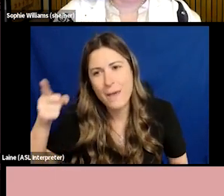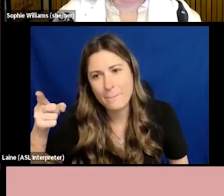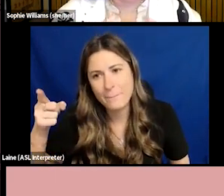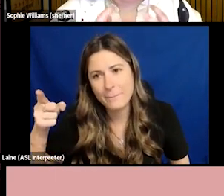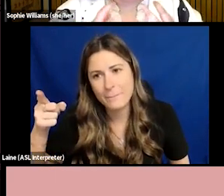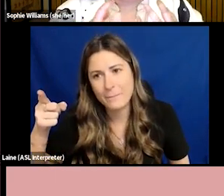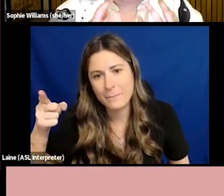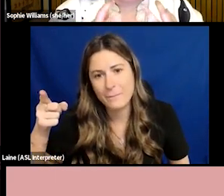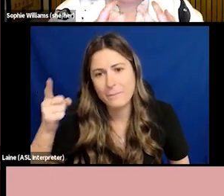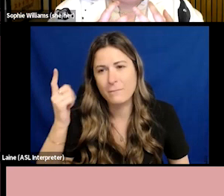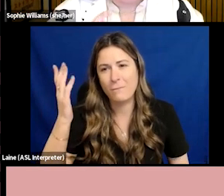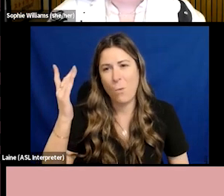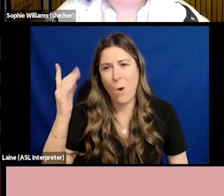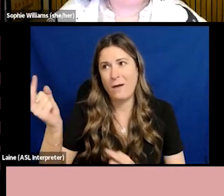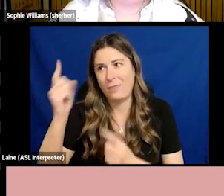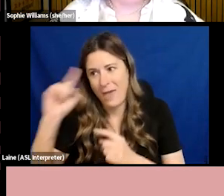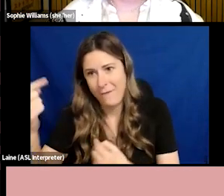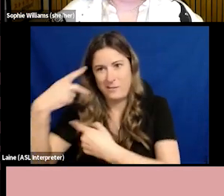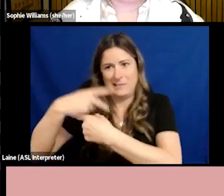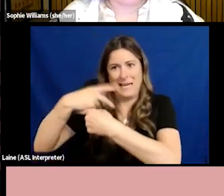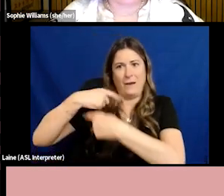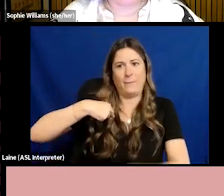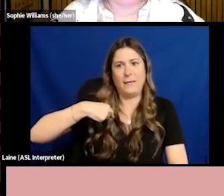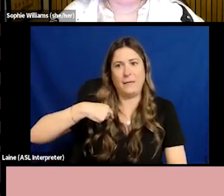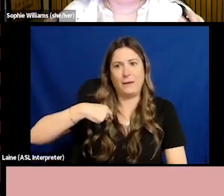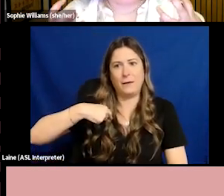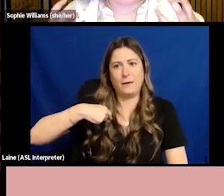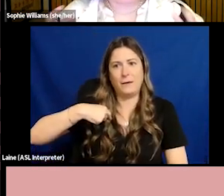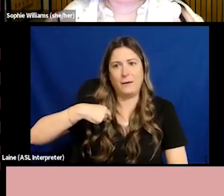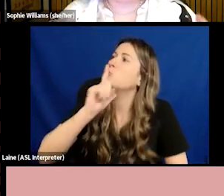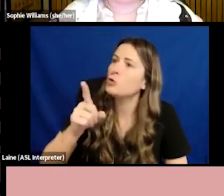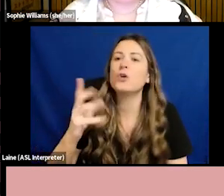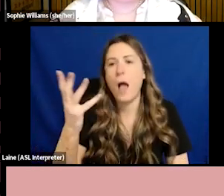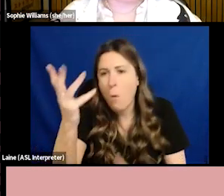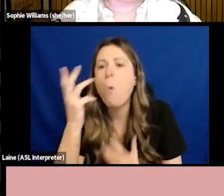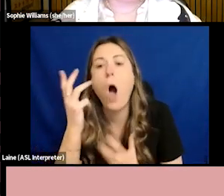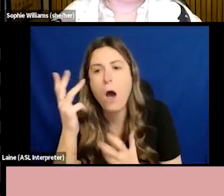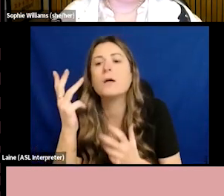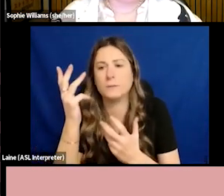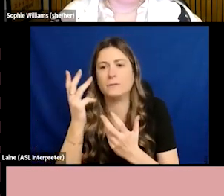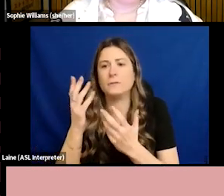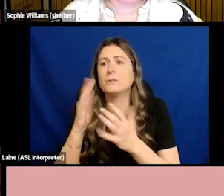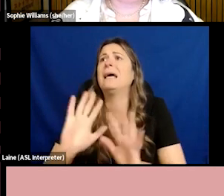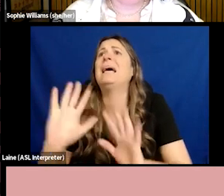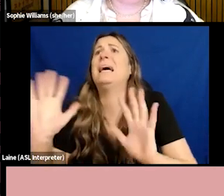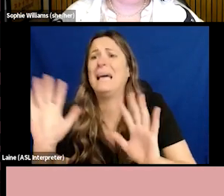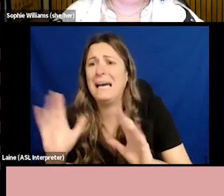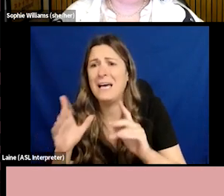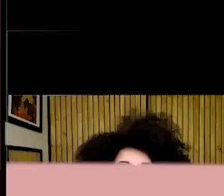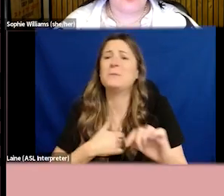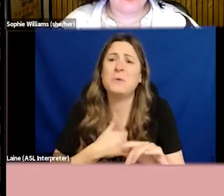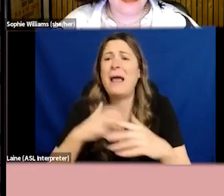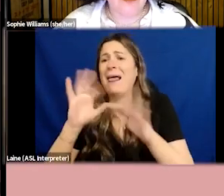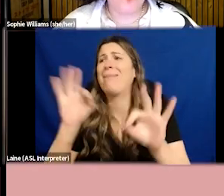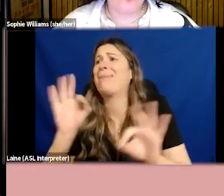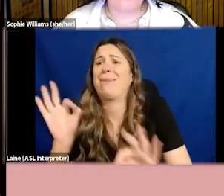I want to lay all of my cards out and ask for forgiveness, what I have to do is say I'm sorry. I really respect you,